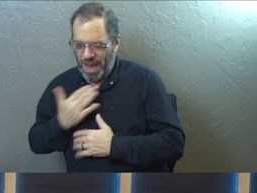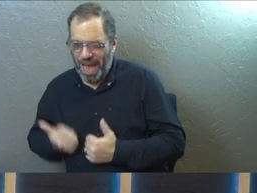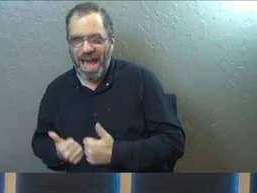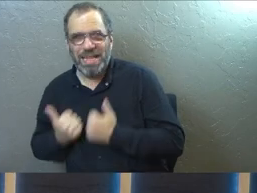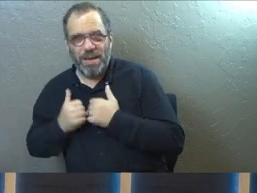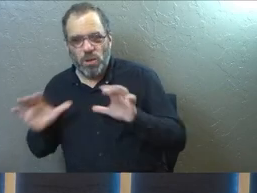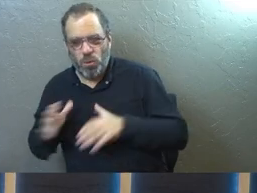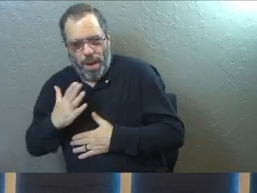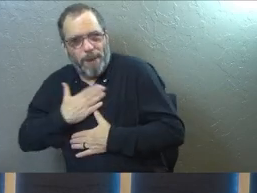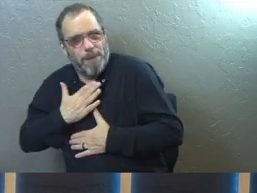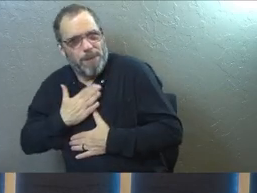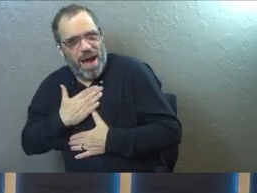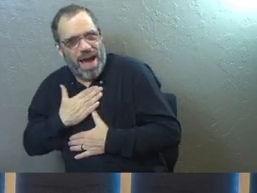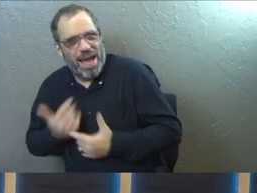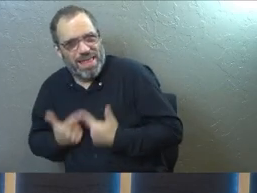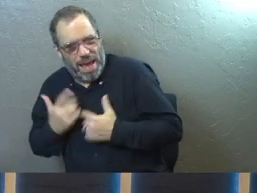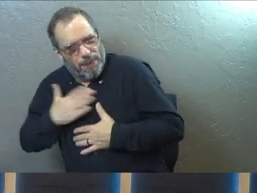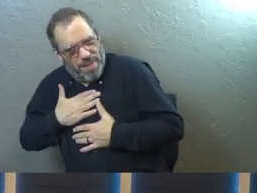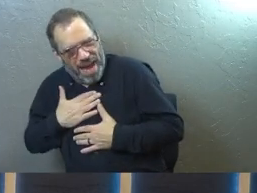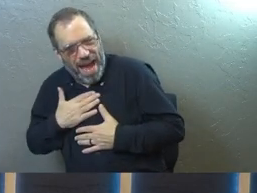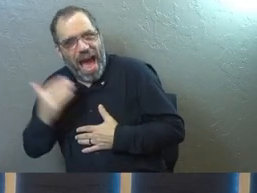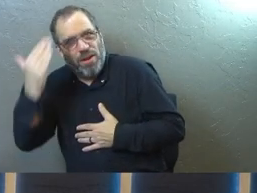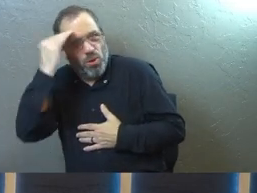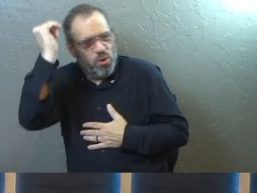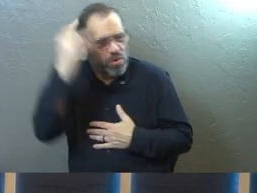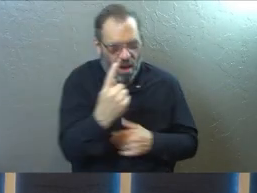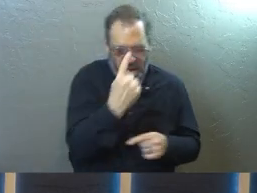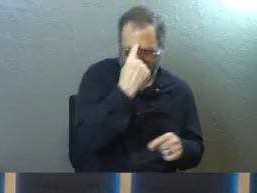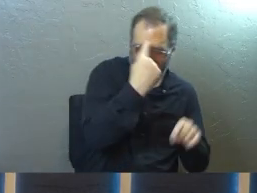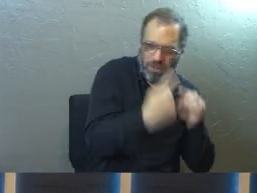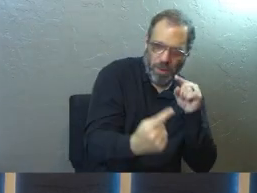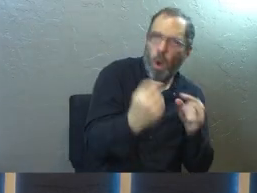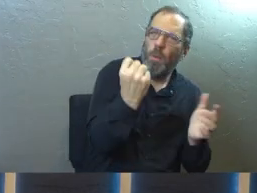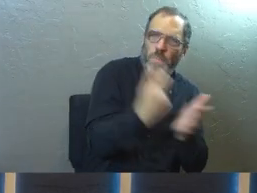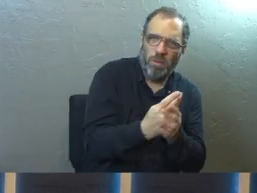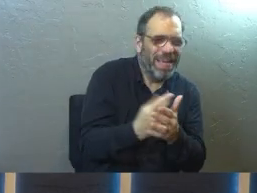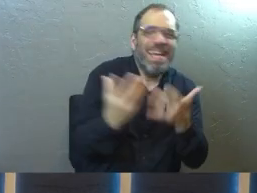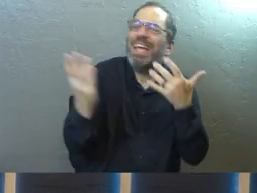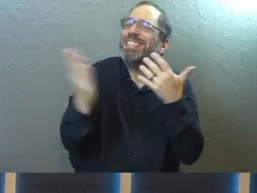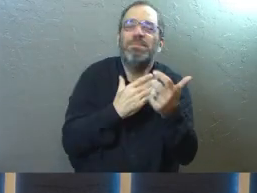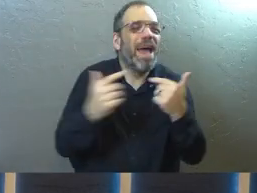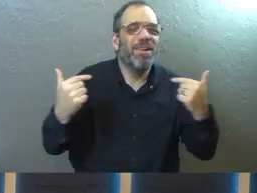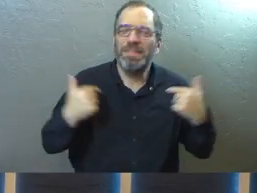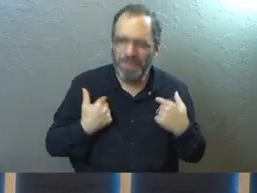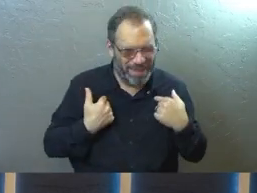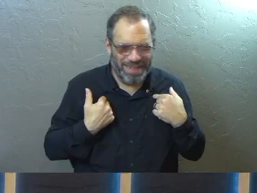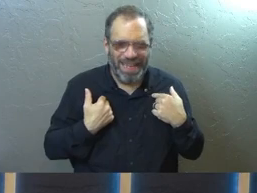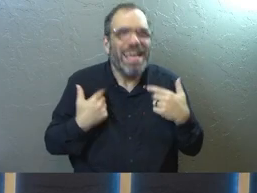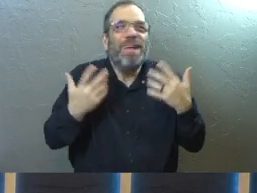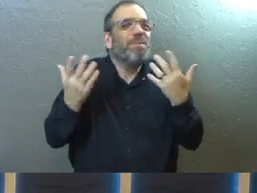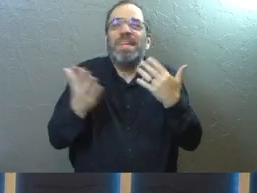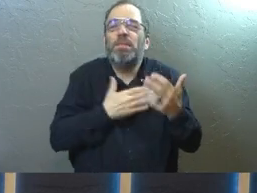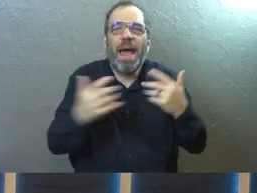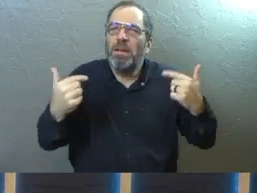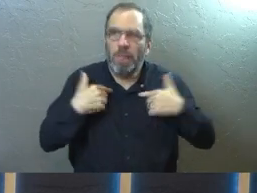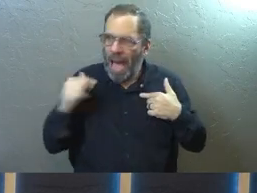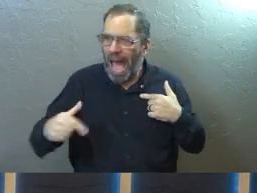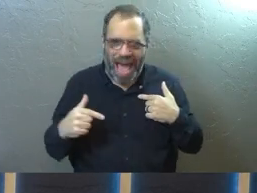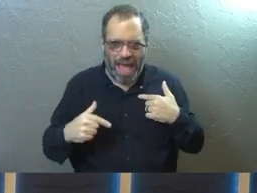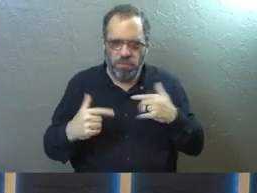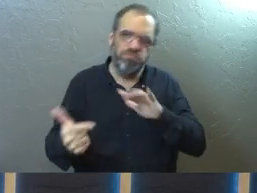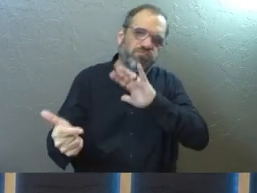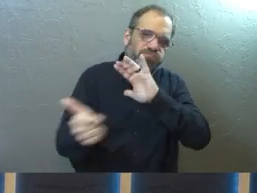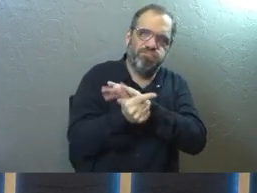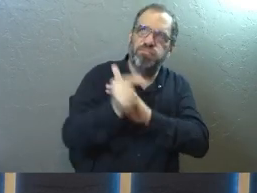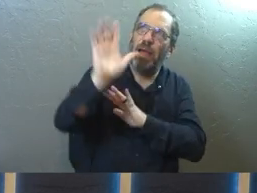life, I was doing my own thing and doing things that I knew that God did not approve of, it didn't matter to me. It didn't matter to me that I was